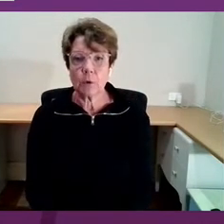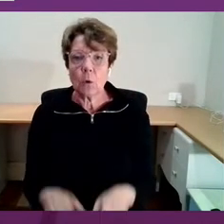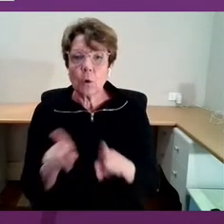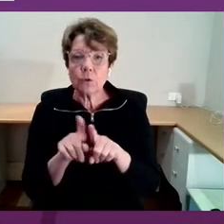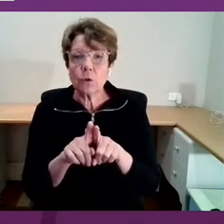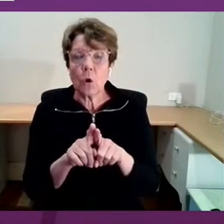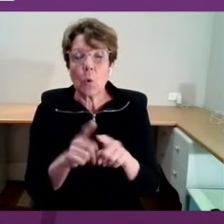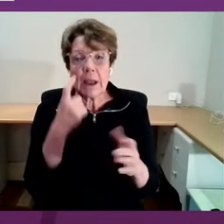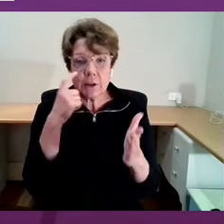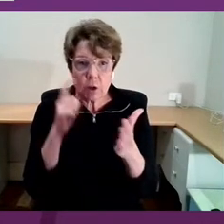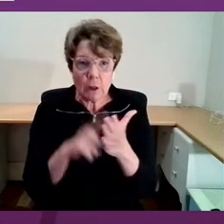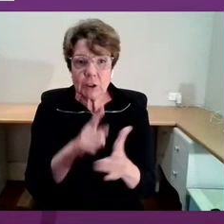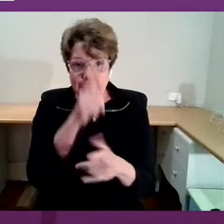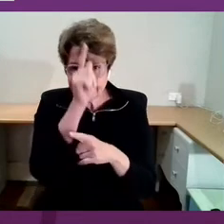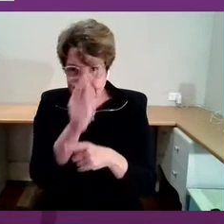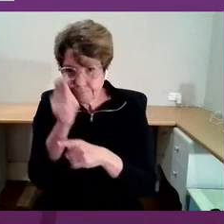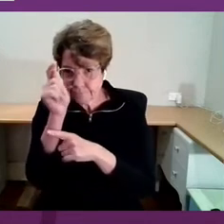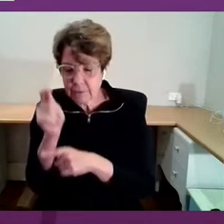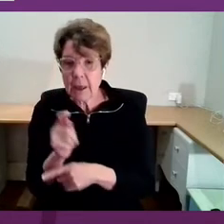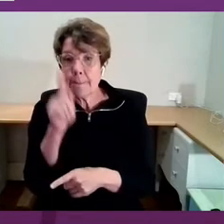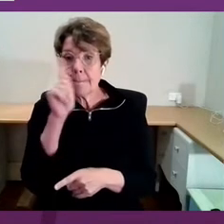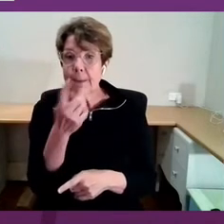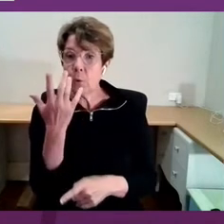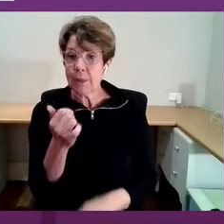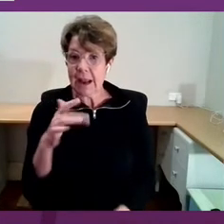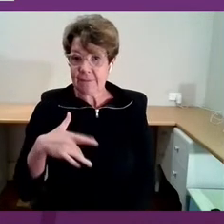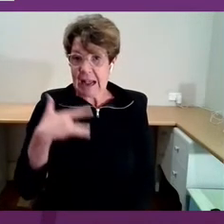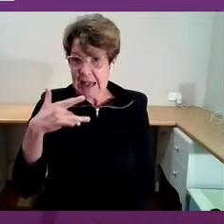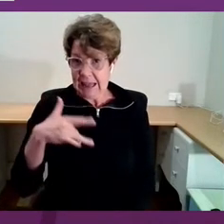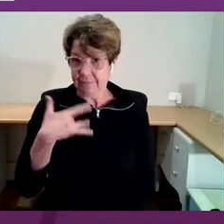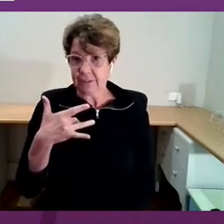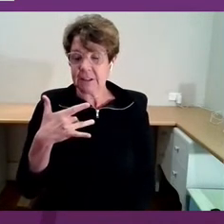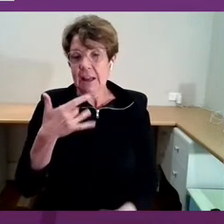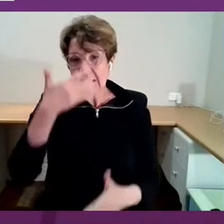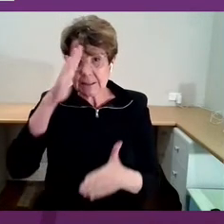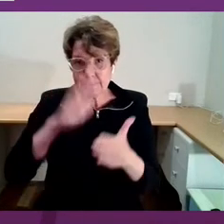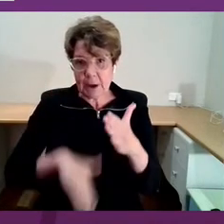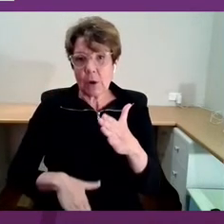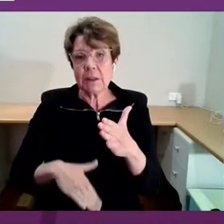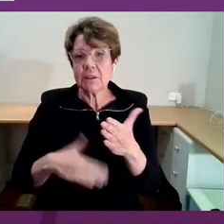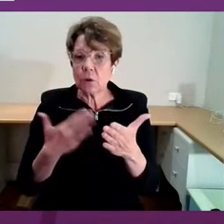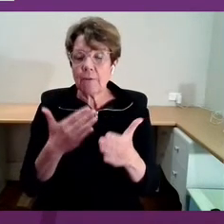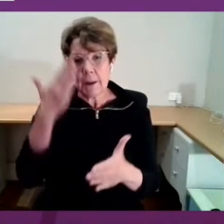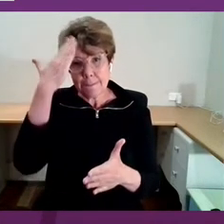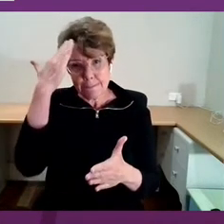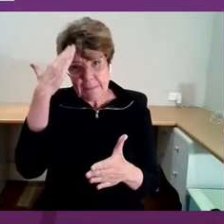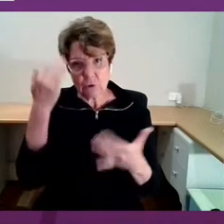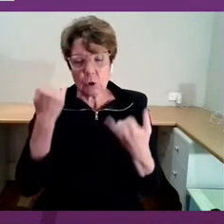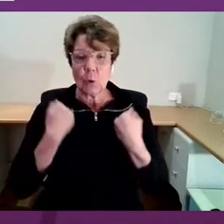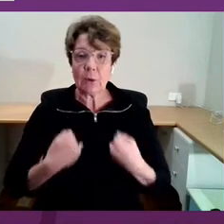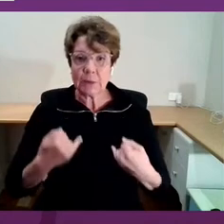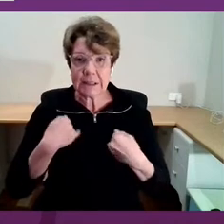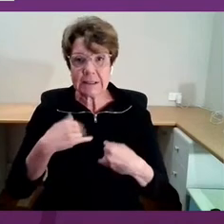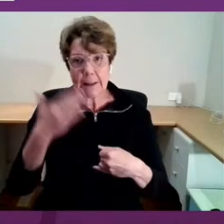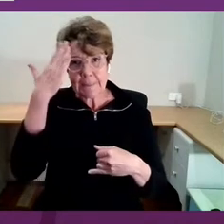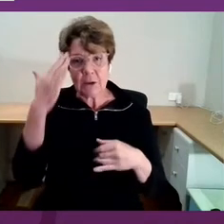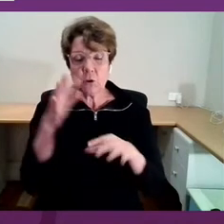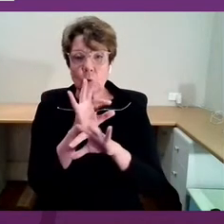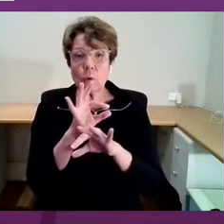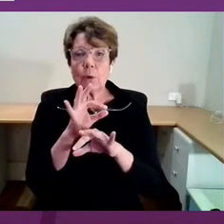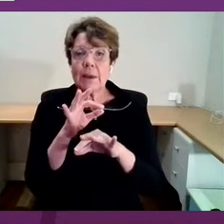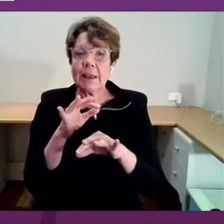those of us who have a lived and living experience of the reality of mental illness, mental ill health and suicide.